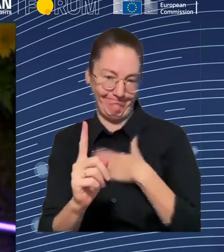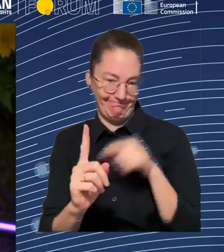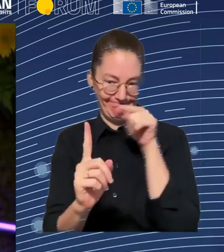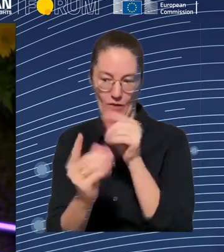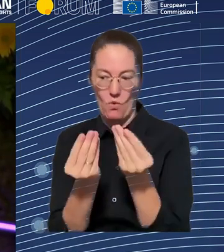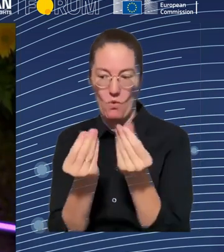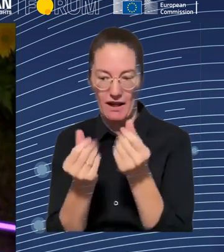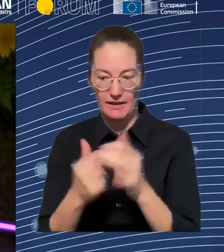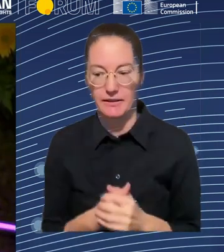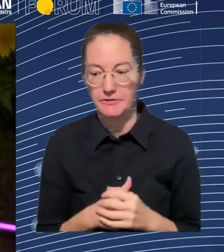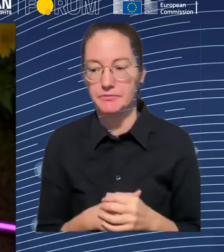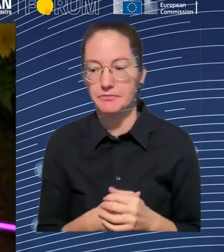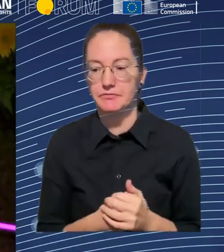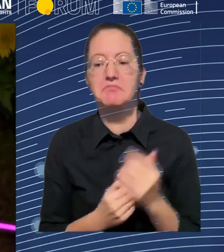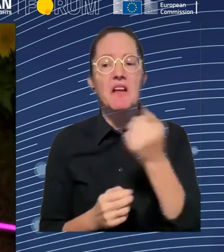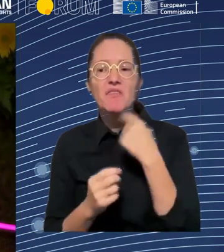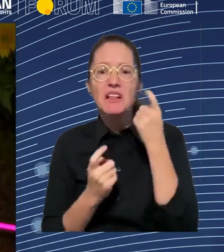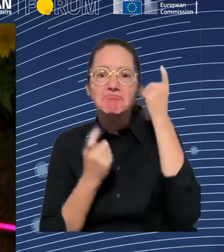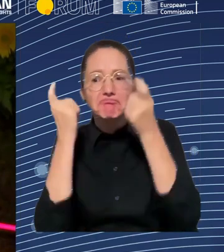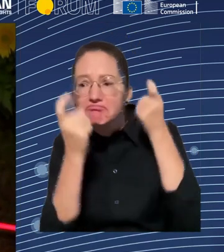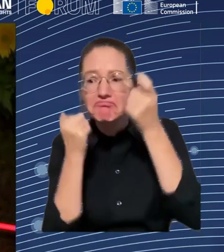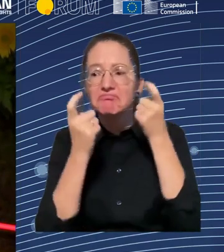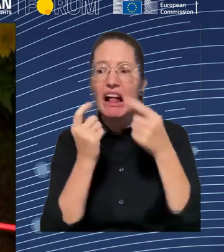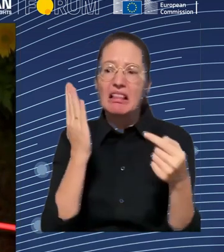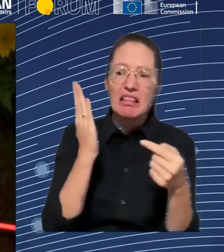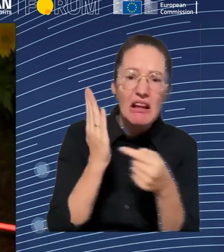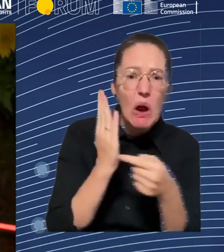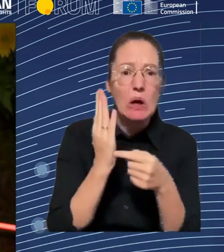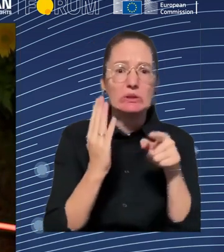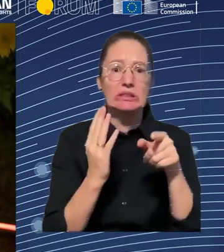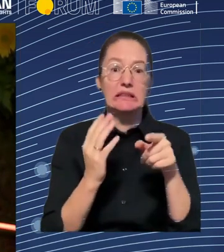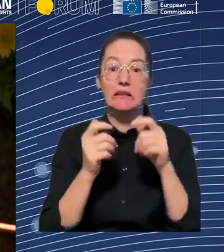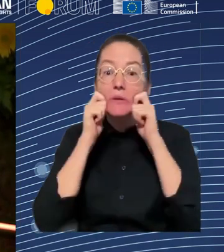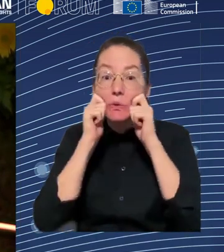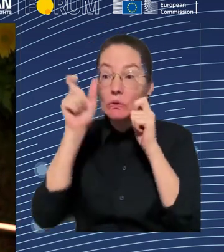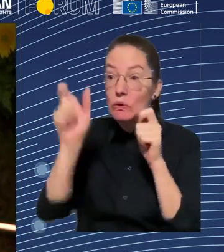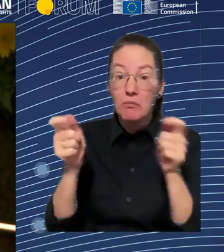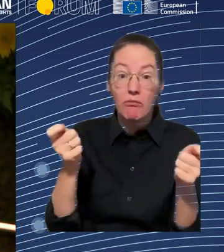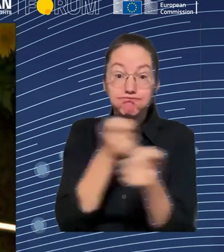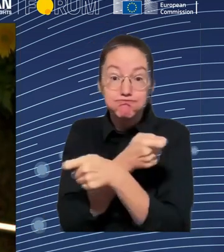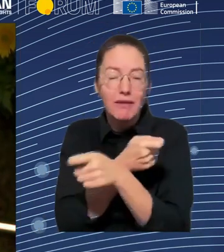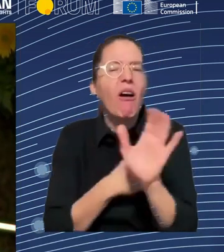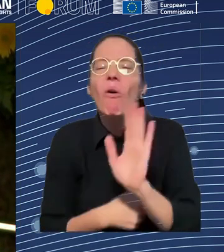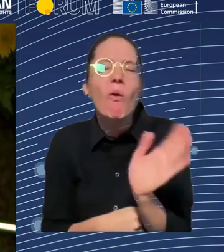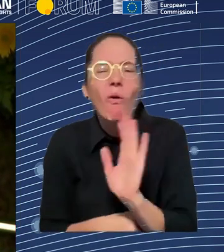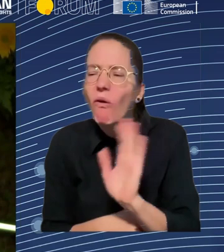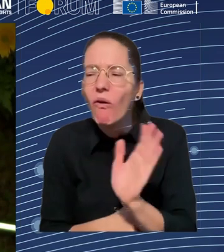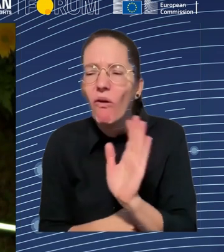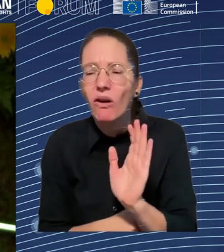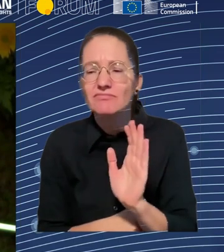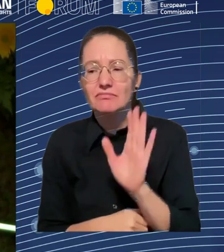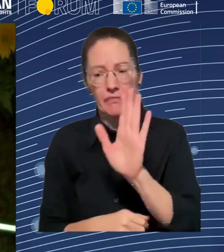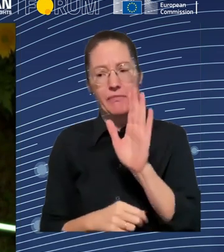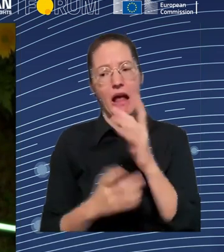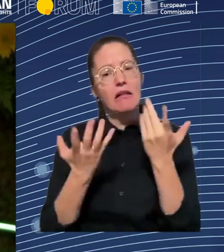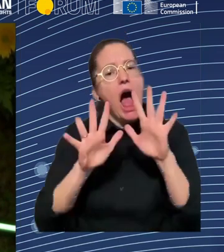context is that technology may further exacerbate certain power asymmetries that are already present